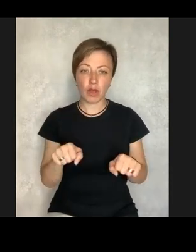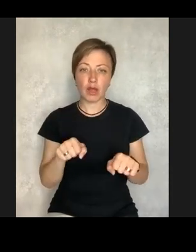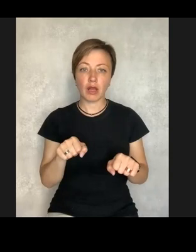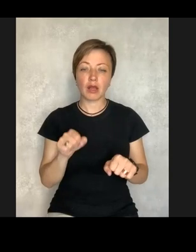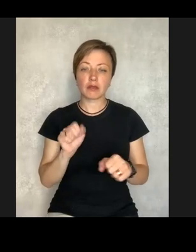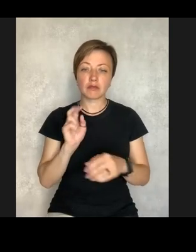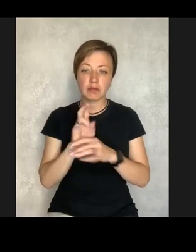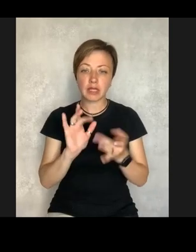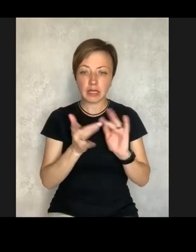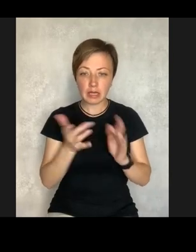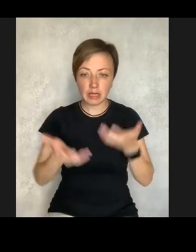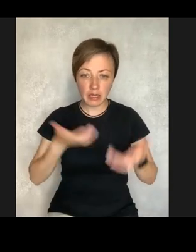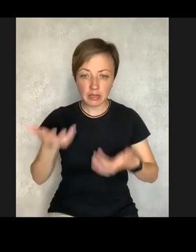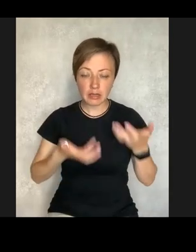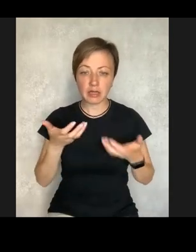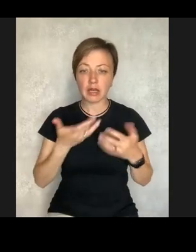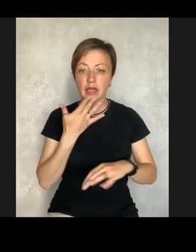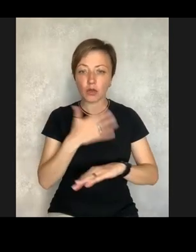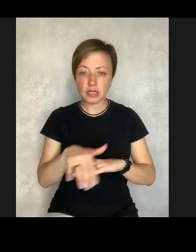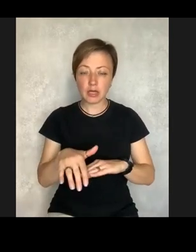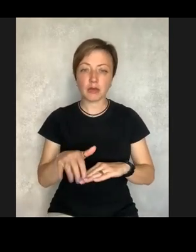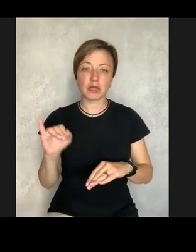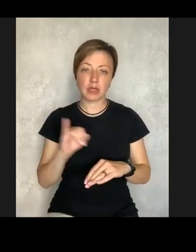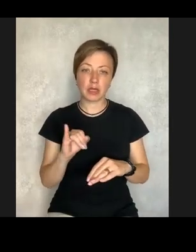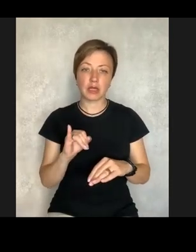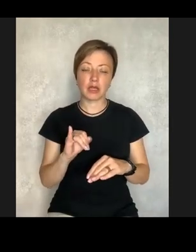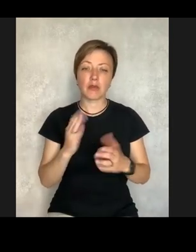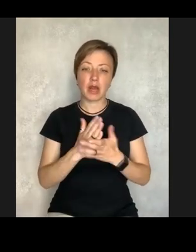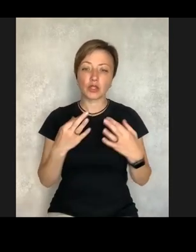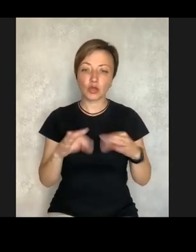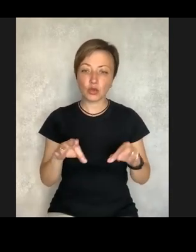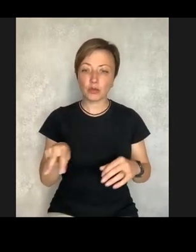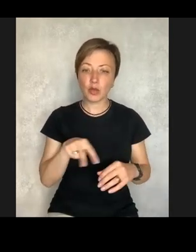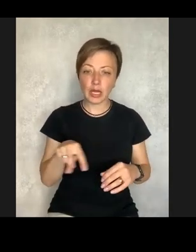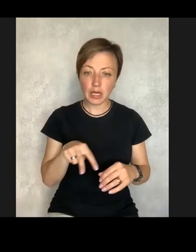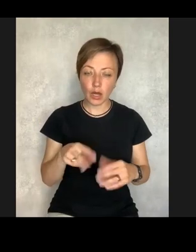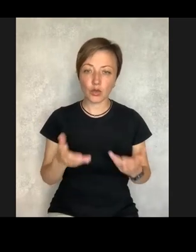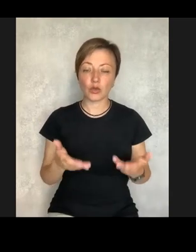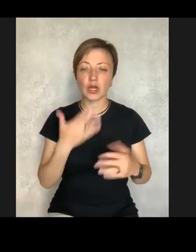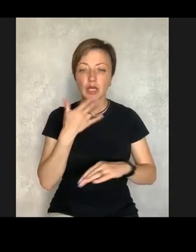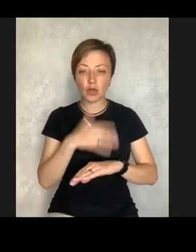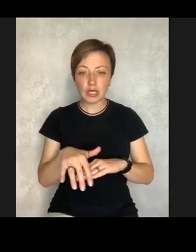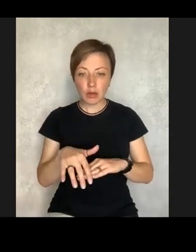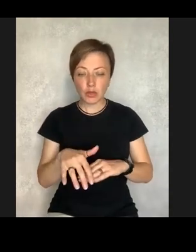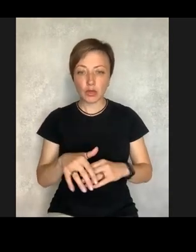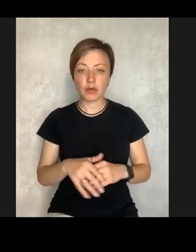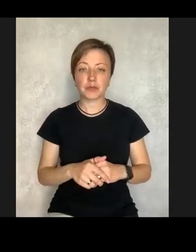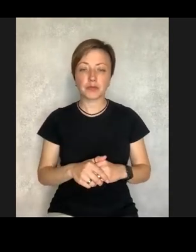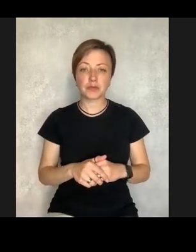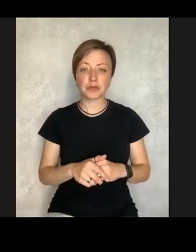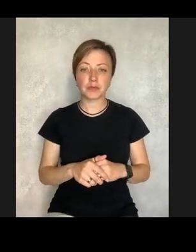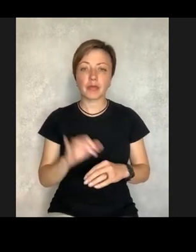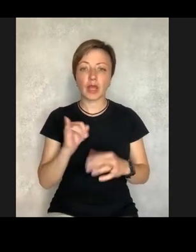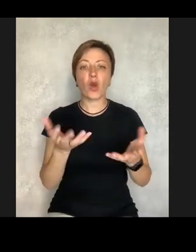spoke foreign languages, I could use internet, and I could access the sources, the